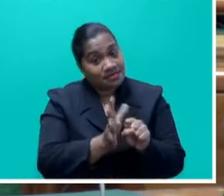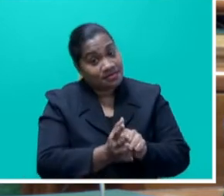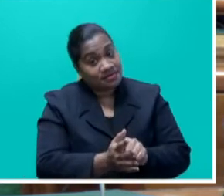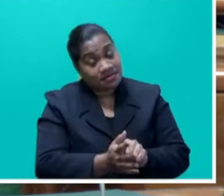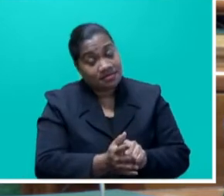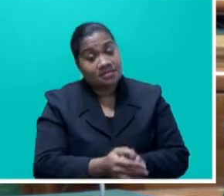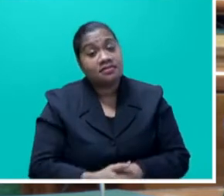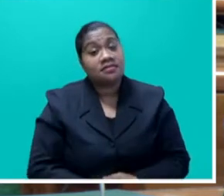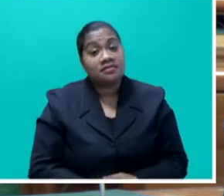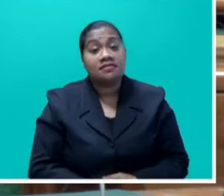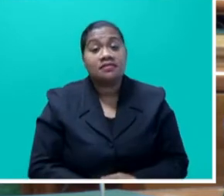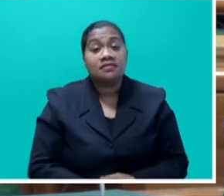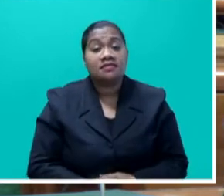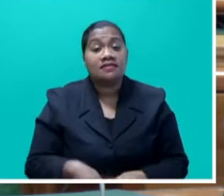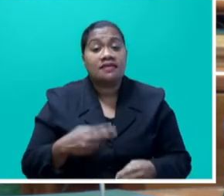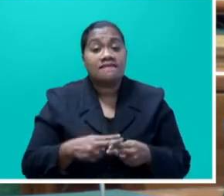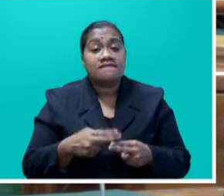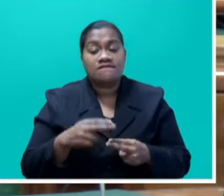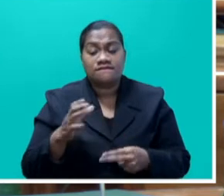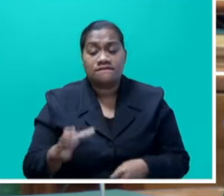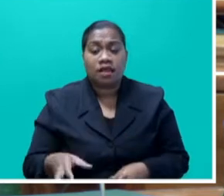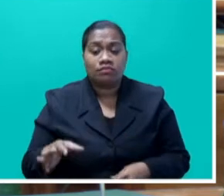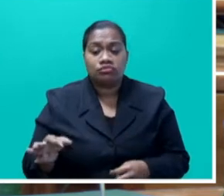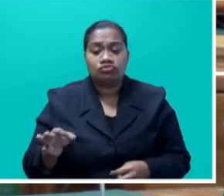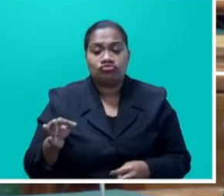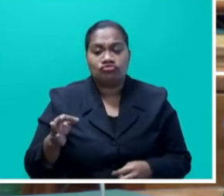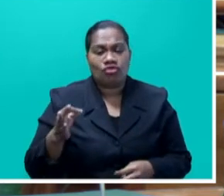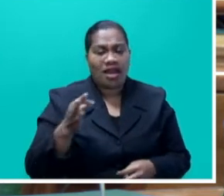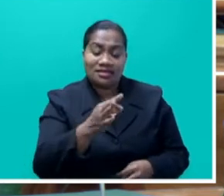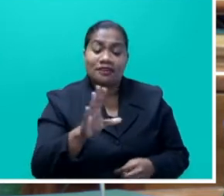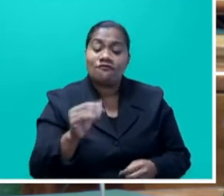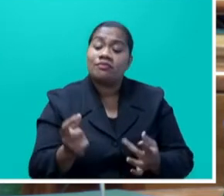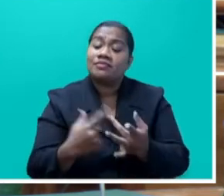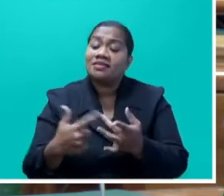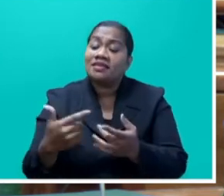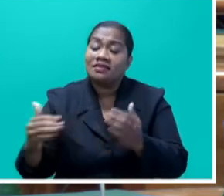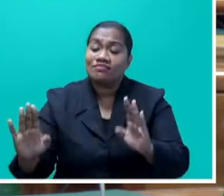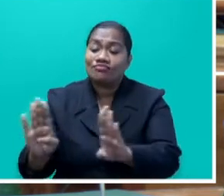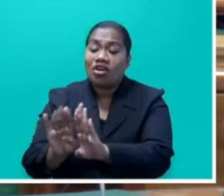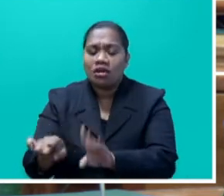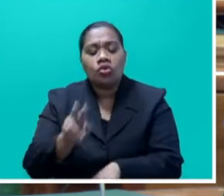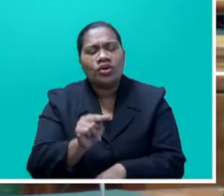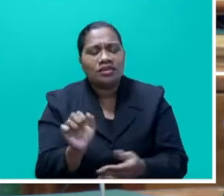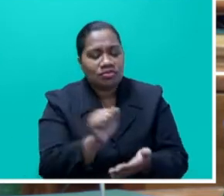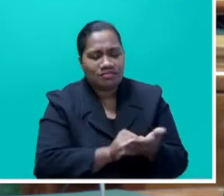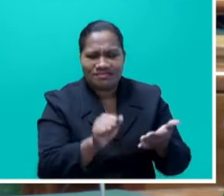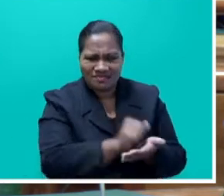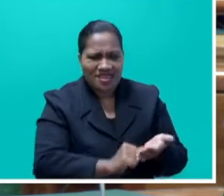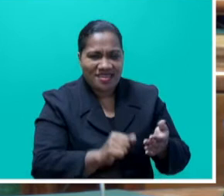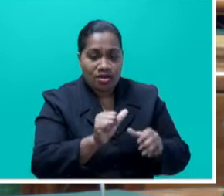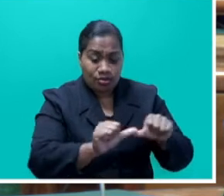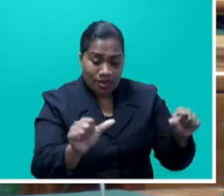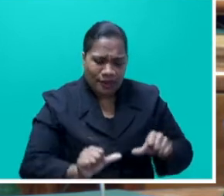farmers were requesting that on the other side of the border, that we need to buy agricultural input, particularly fertilizer and